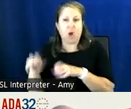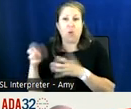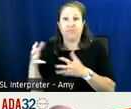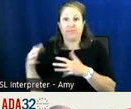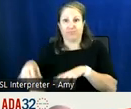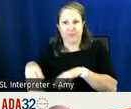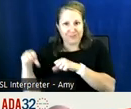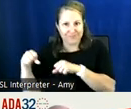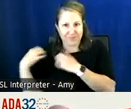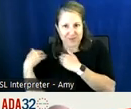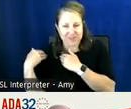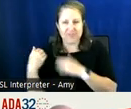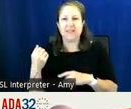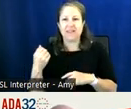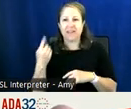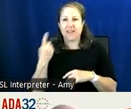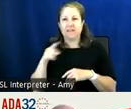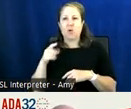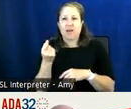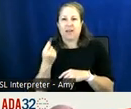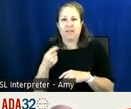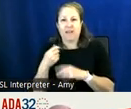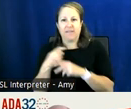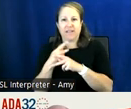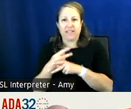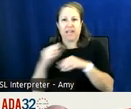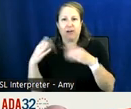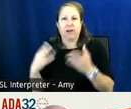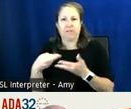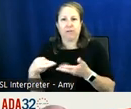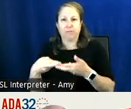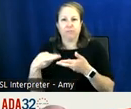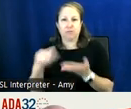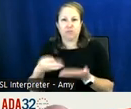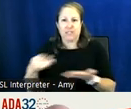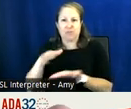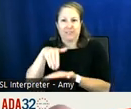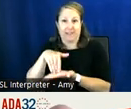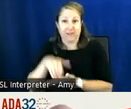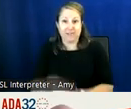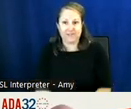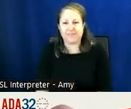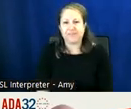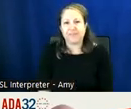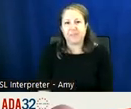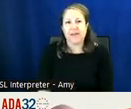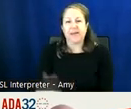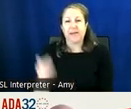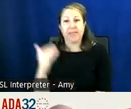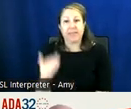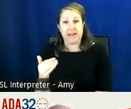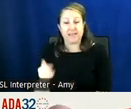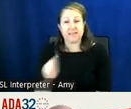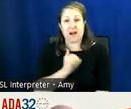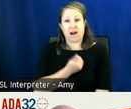and oversight for the 11 caregiver resource centers across california the next investment is our